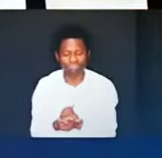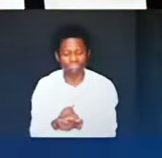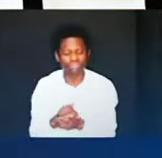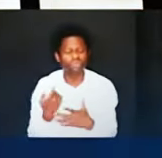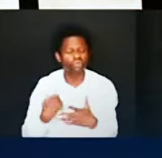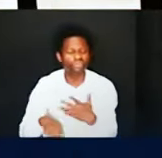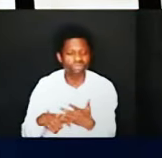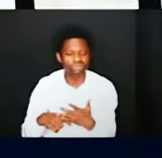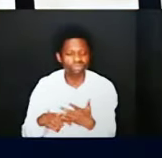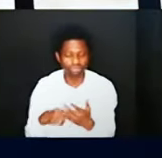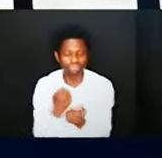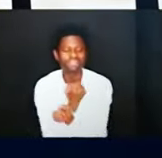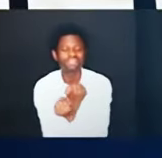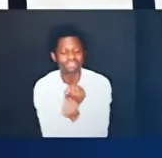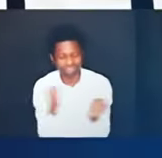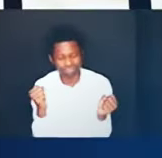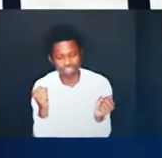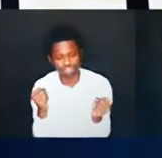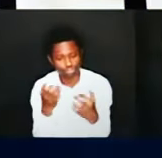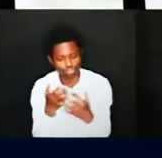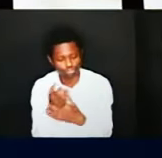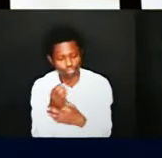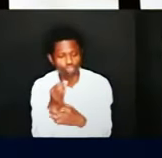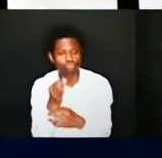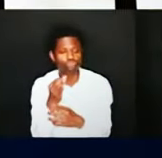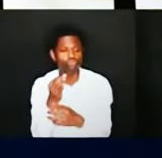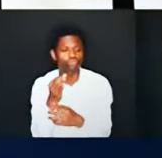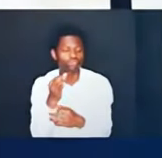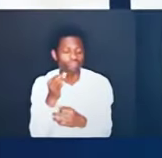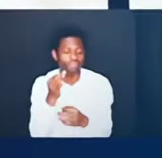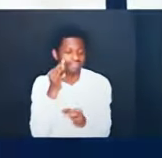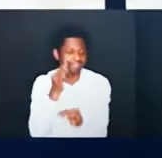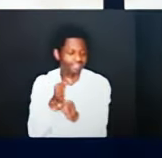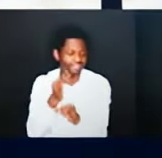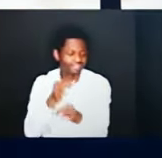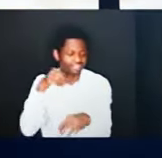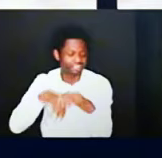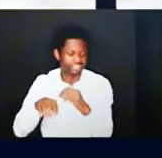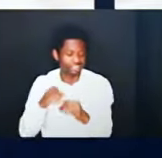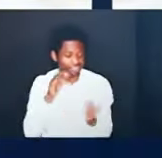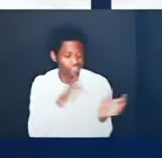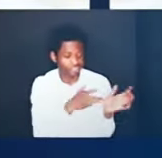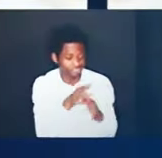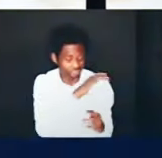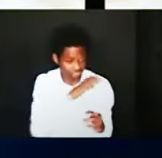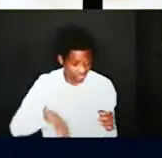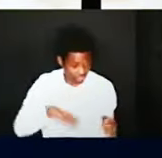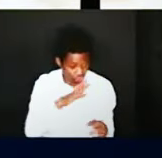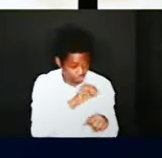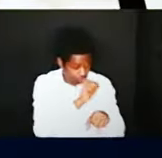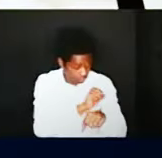through faith in the finished work of Christ it is not by works